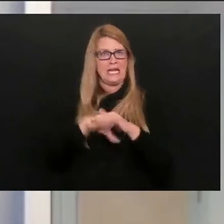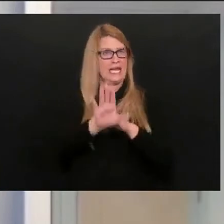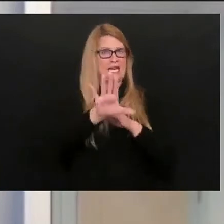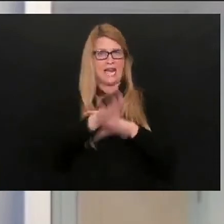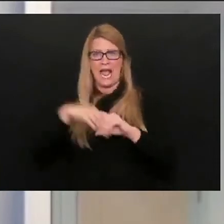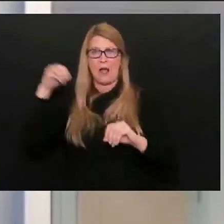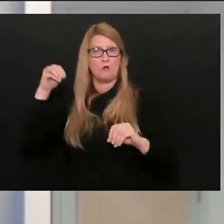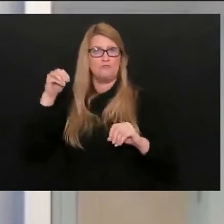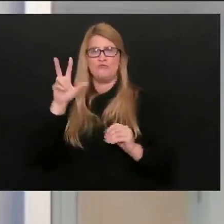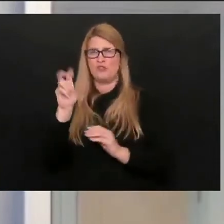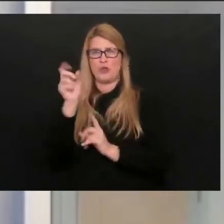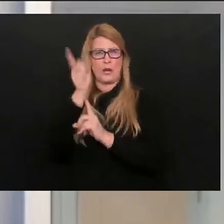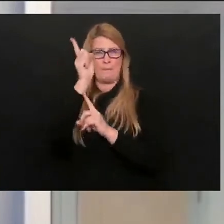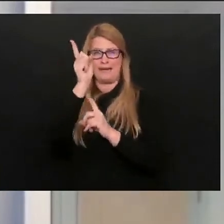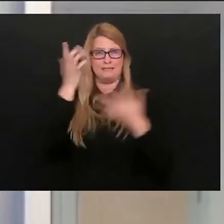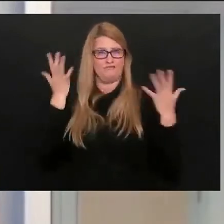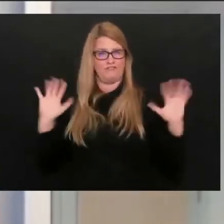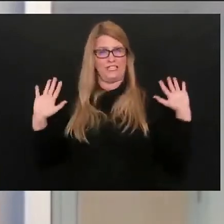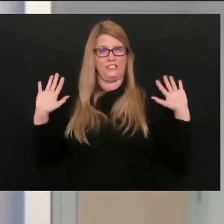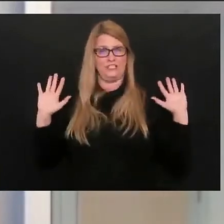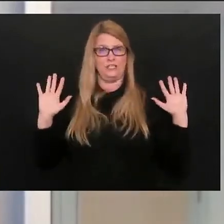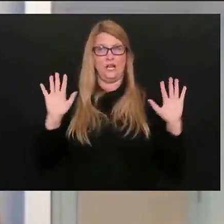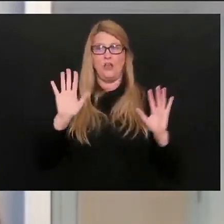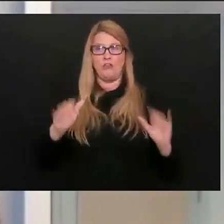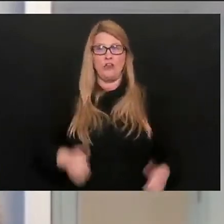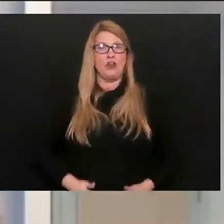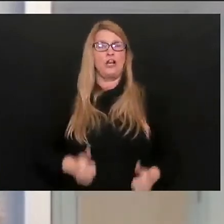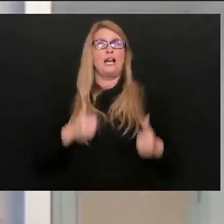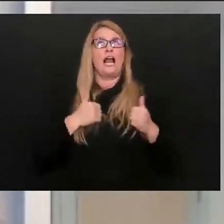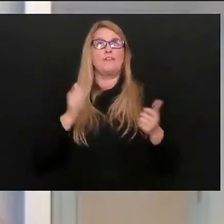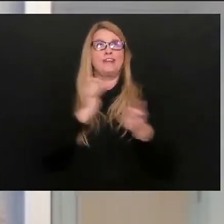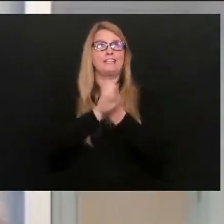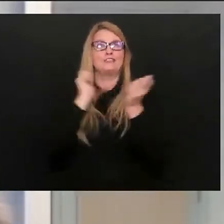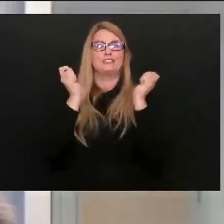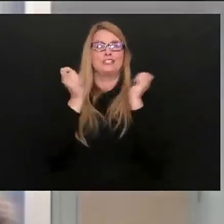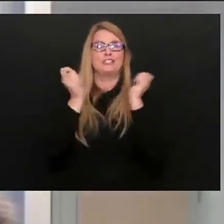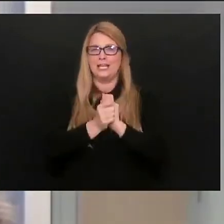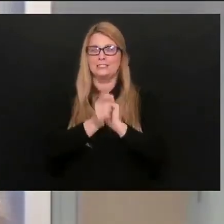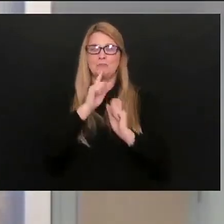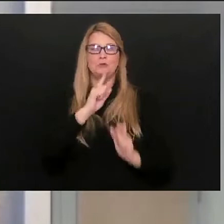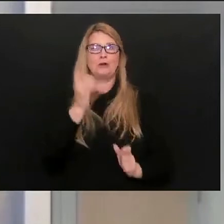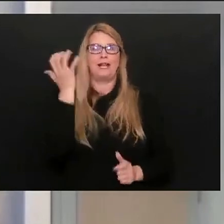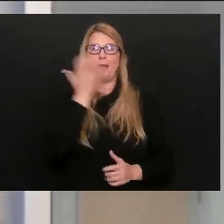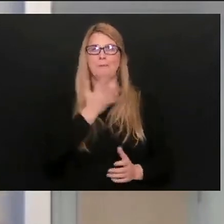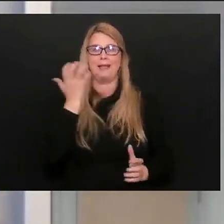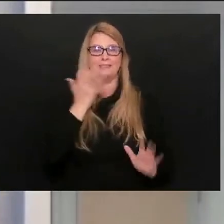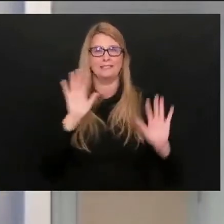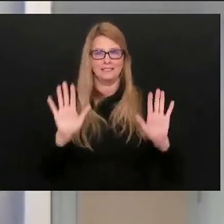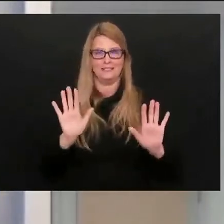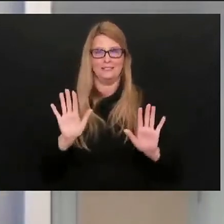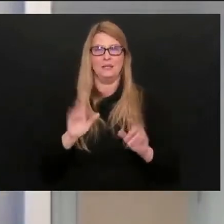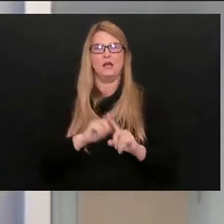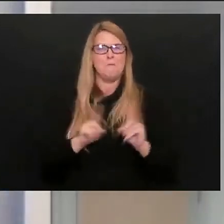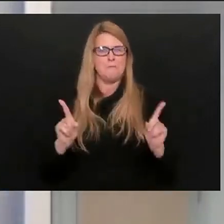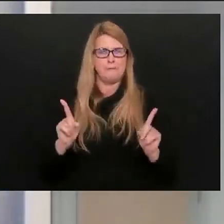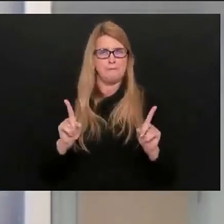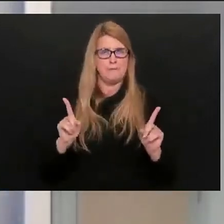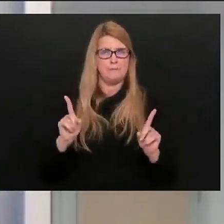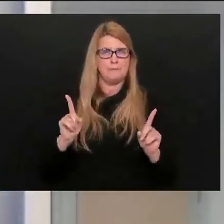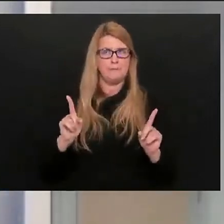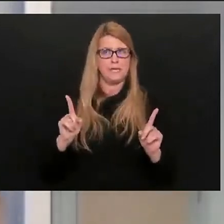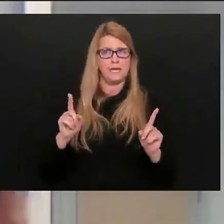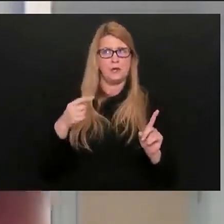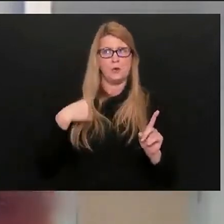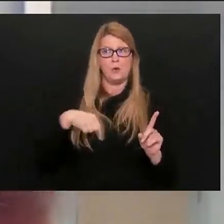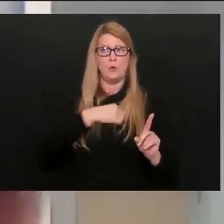30 minutes. 30 minutes and their life has changed. Just an amazing thing. Question. As we look at the state and we